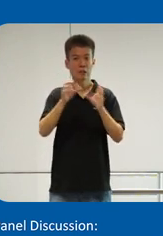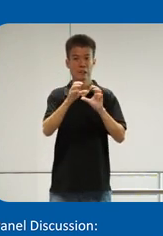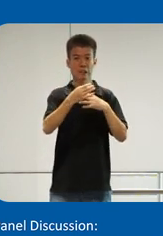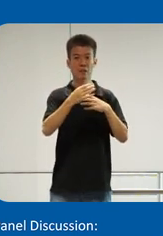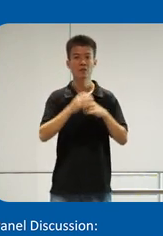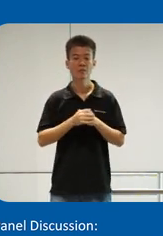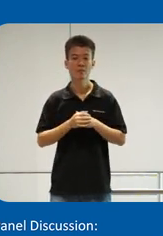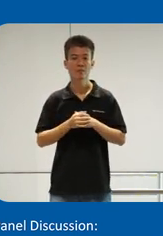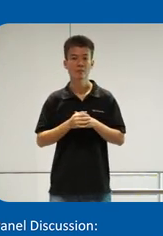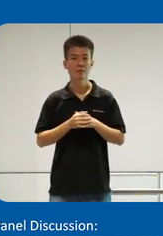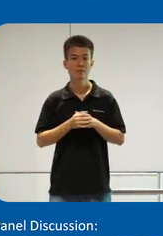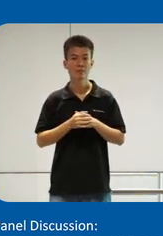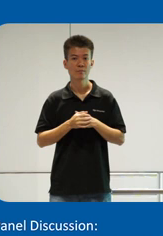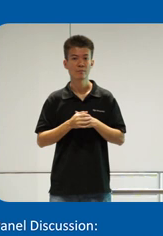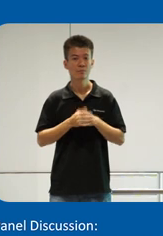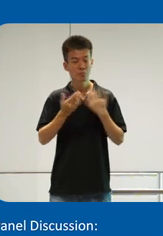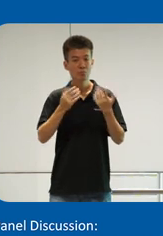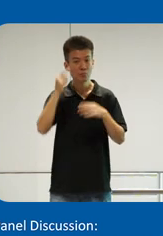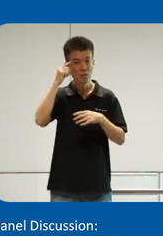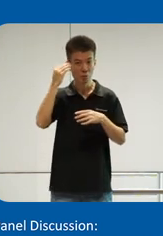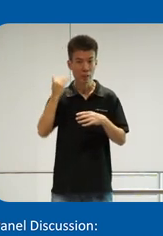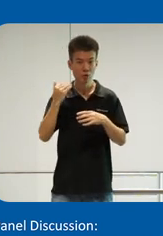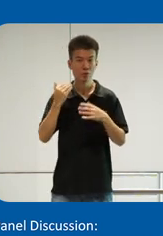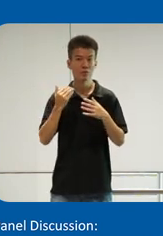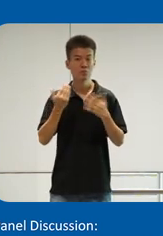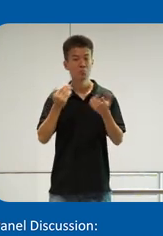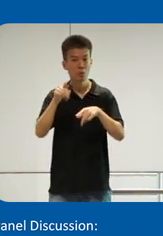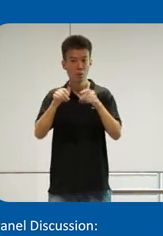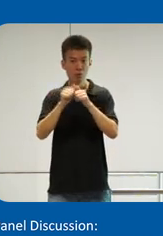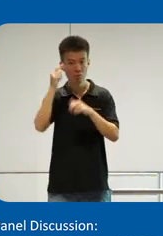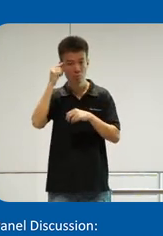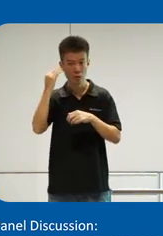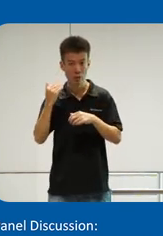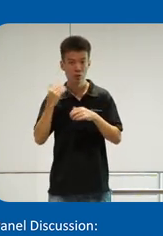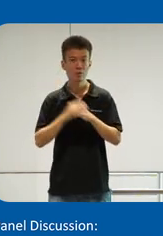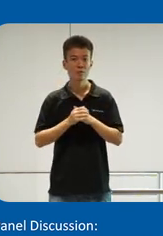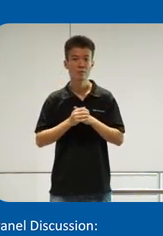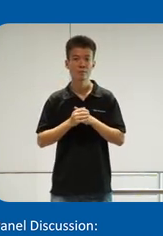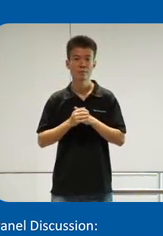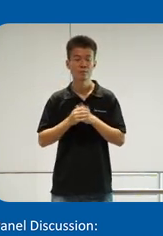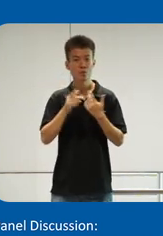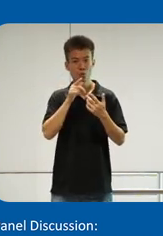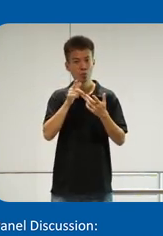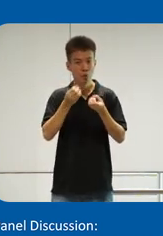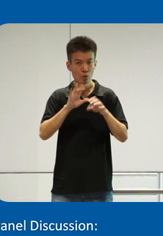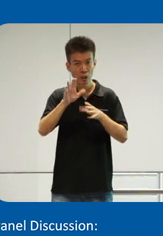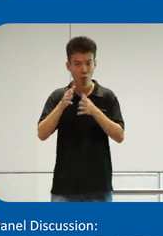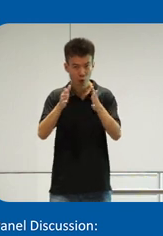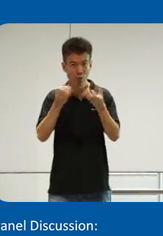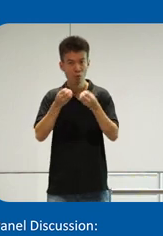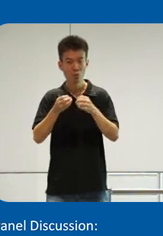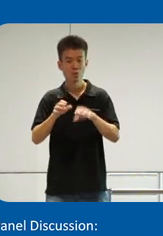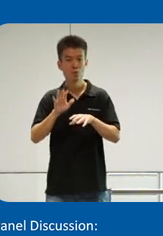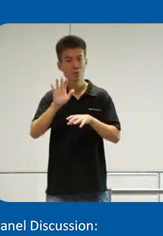of dementia, people with dementia who lose their weight or lose their